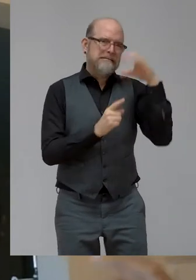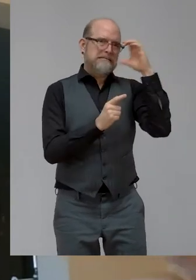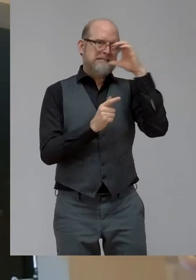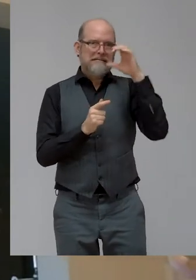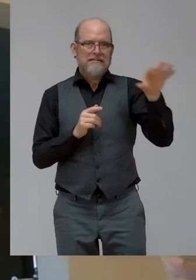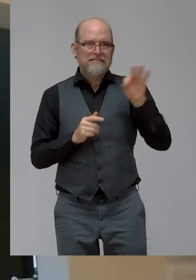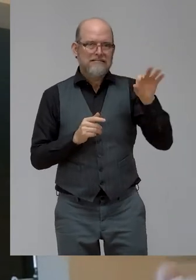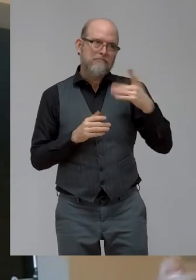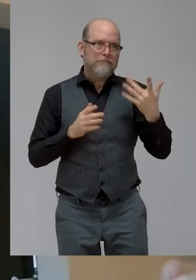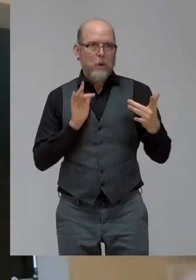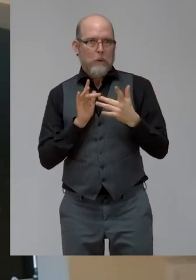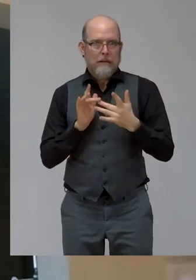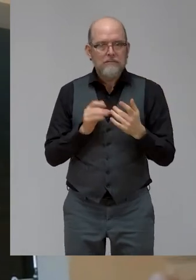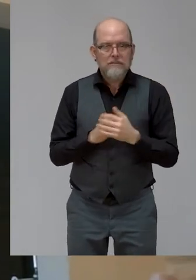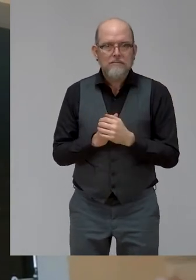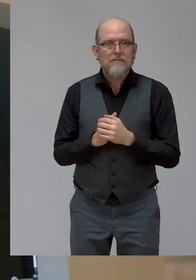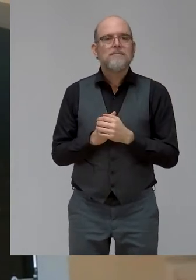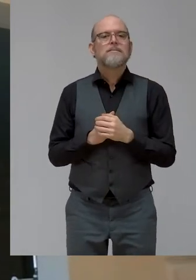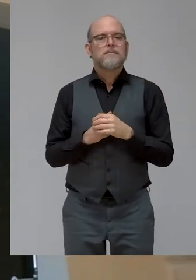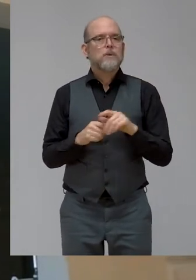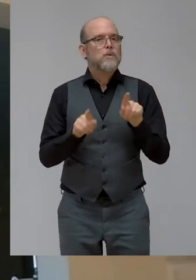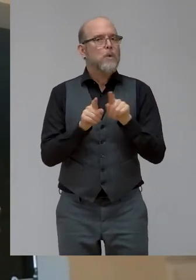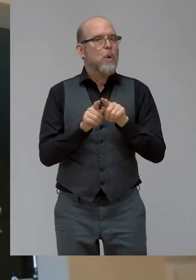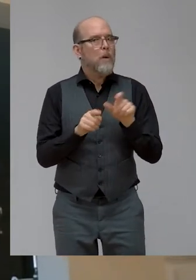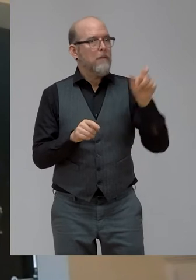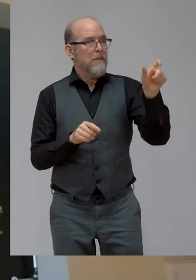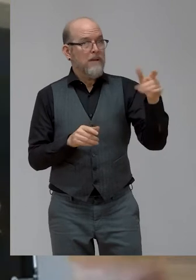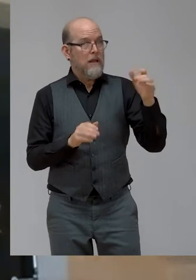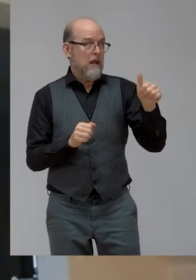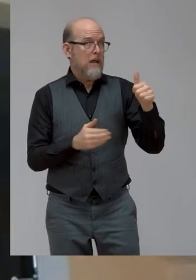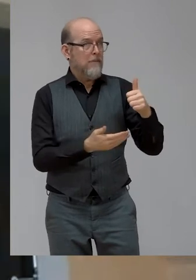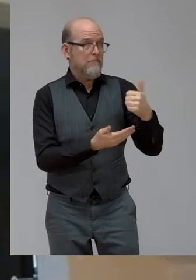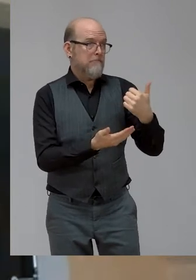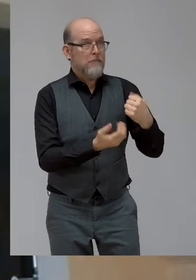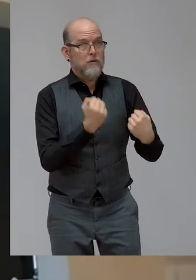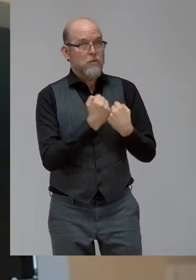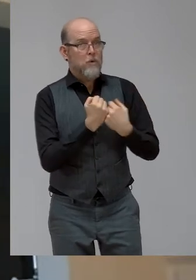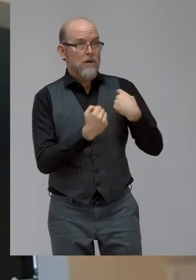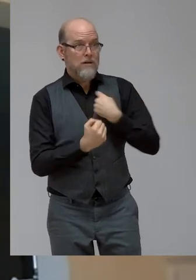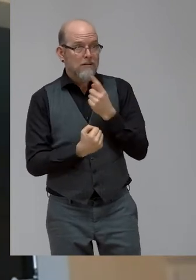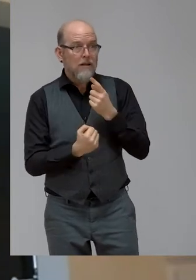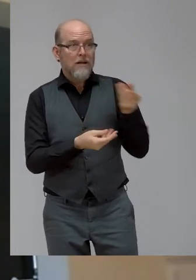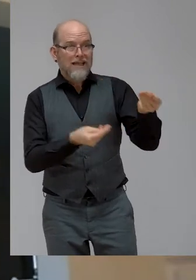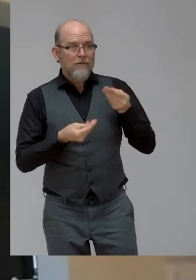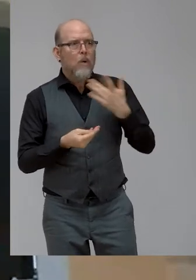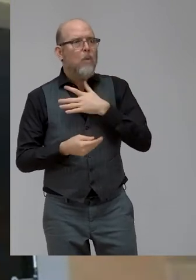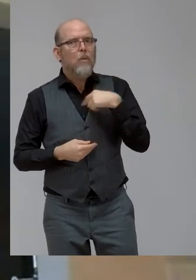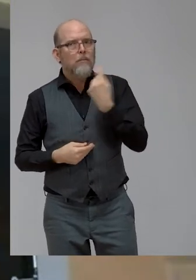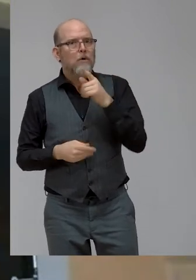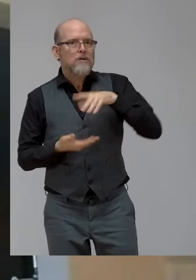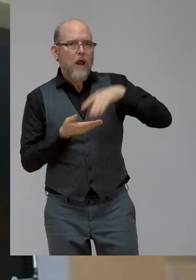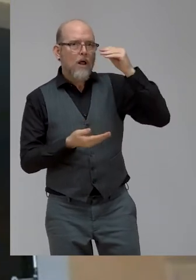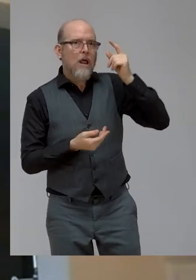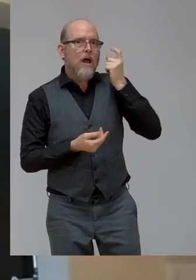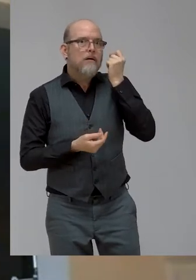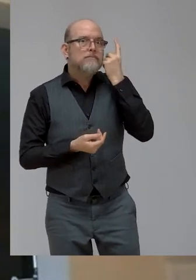can help us understand some of the really grassroots needs in the particular in the